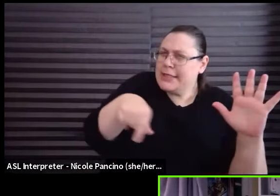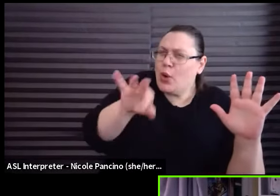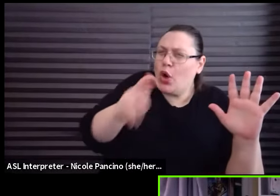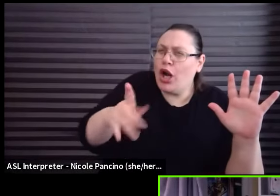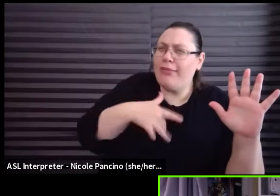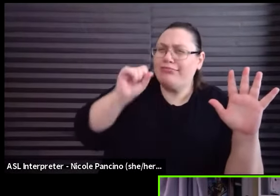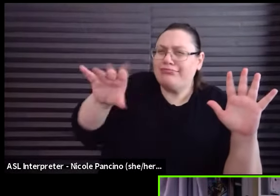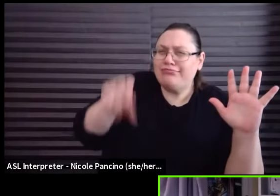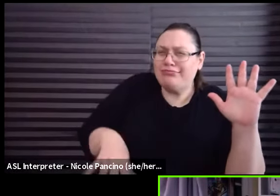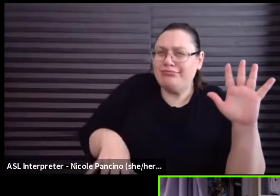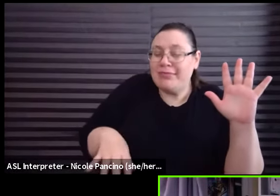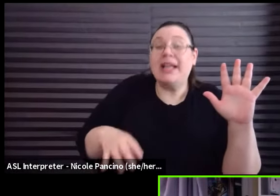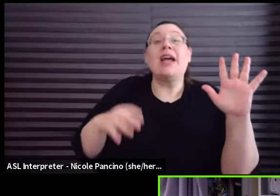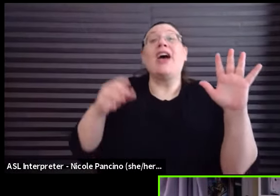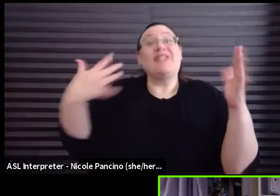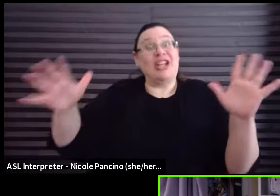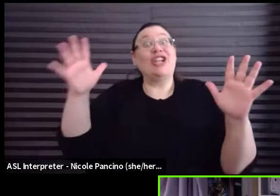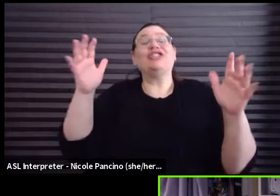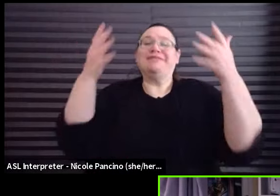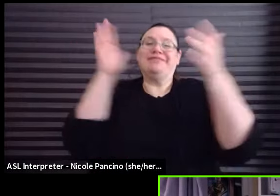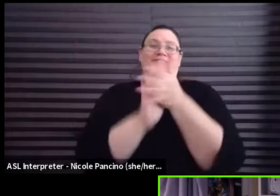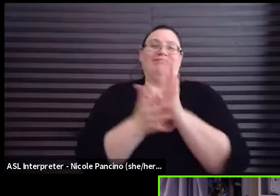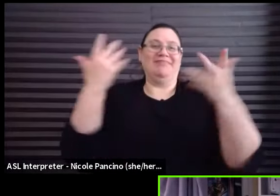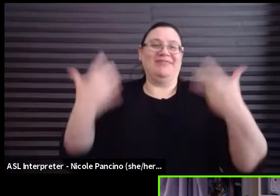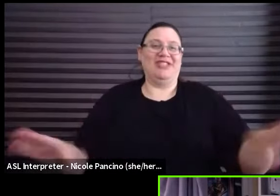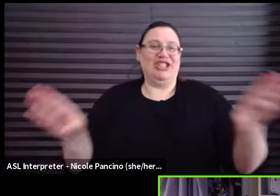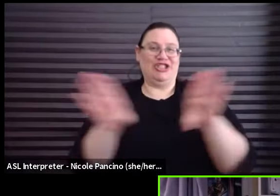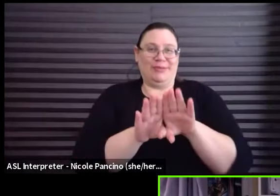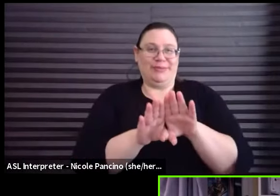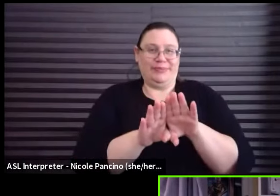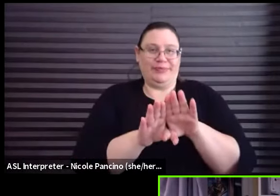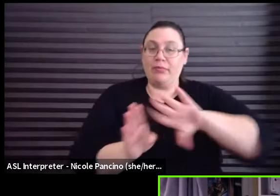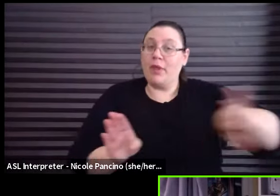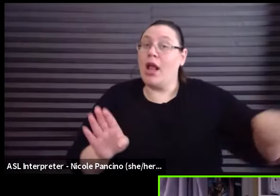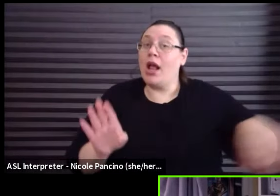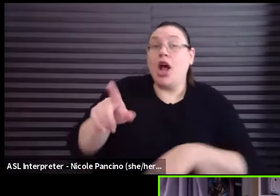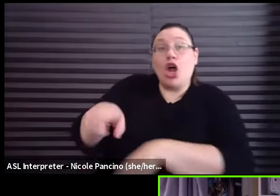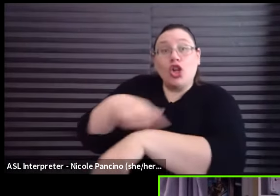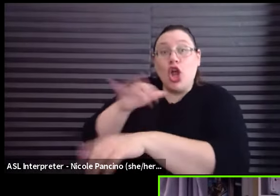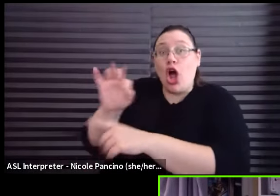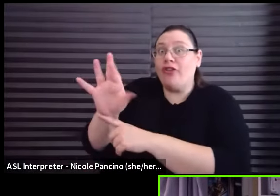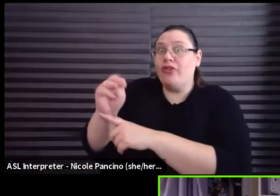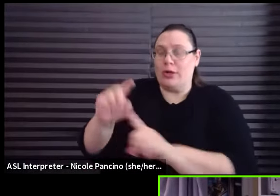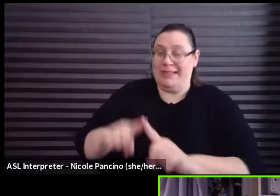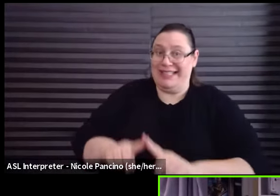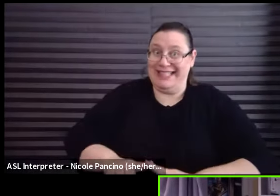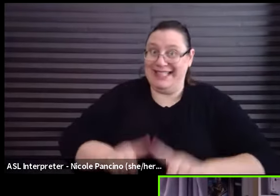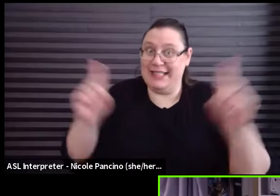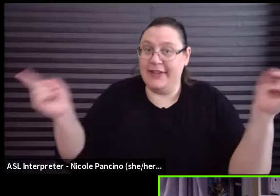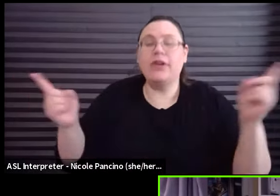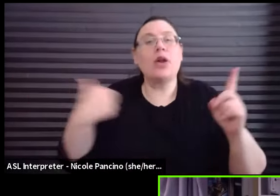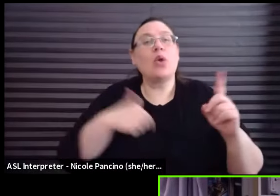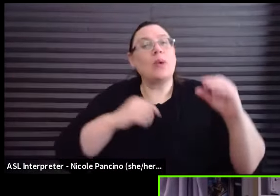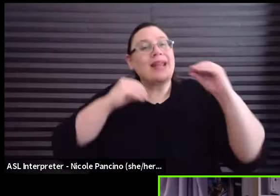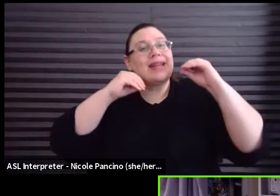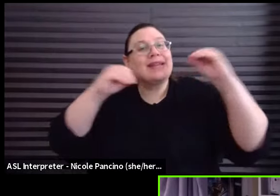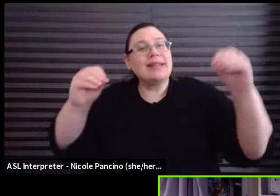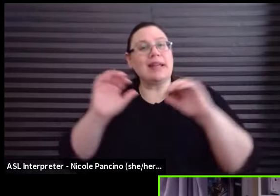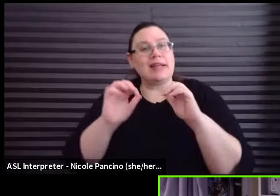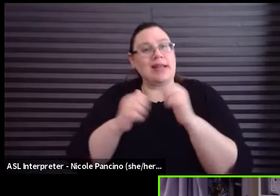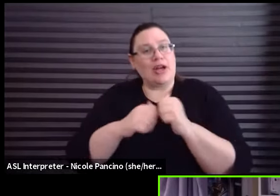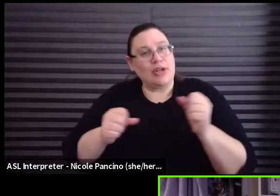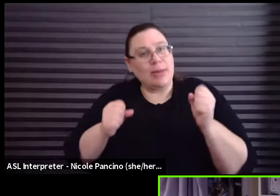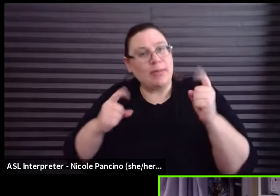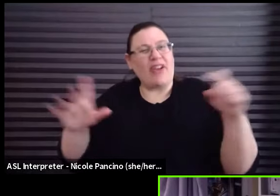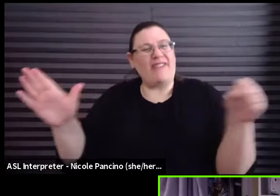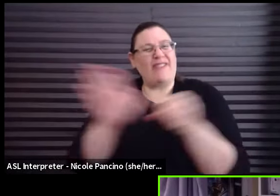that, that that game's over long form is quite different from that. In that context, we're really teaching you how to improvise a comedic